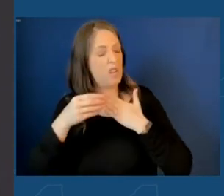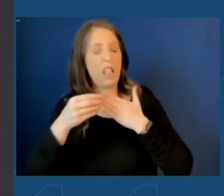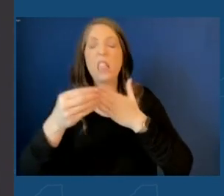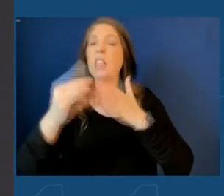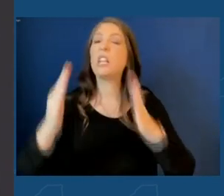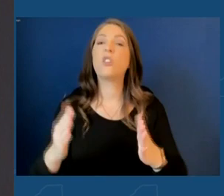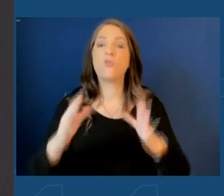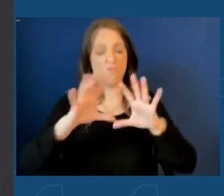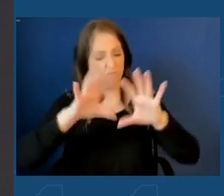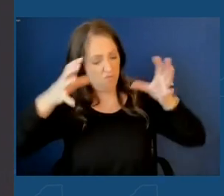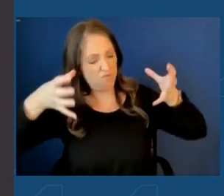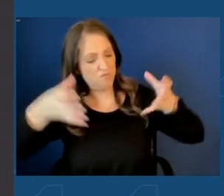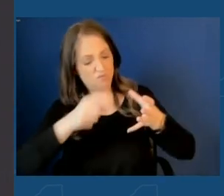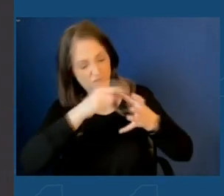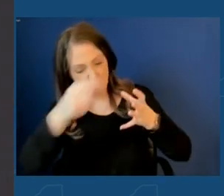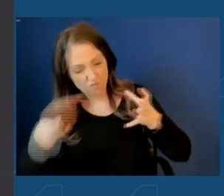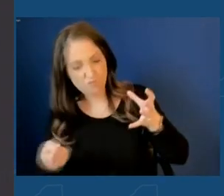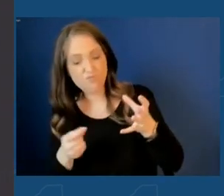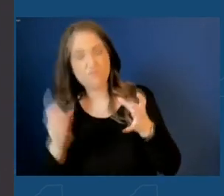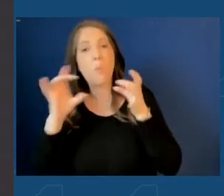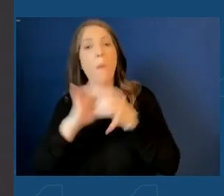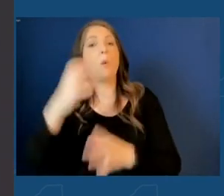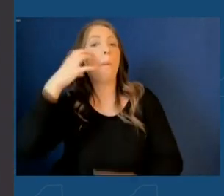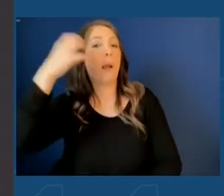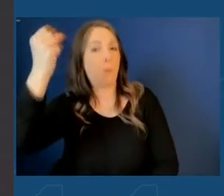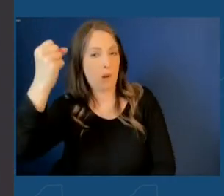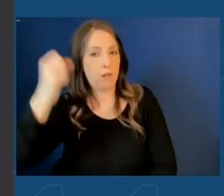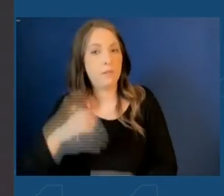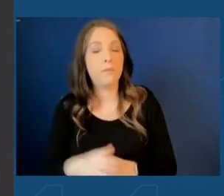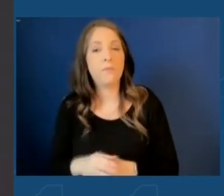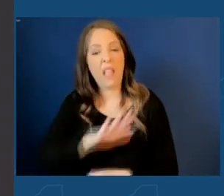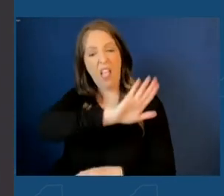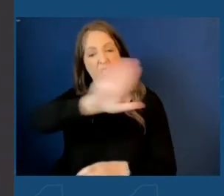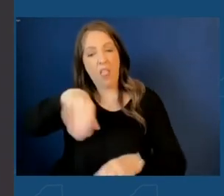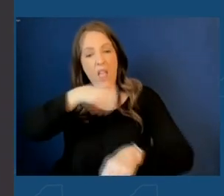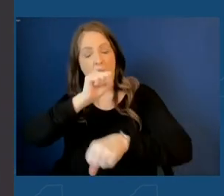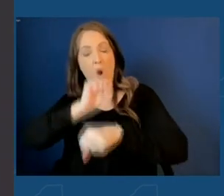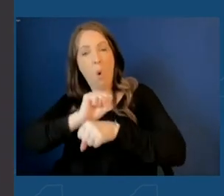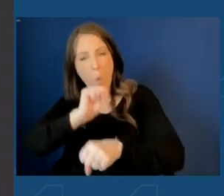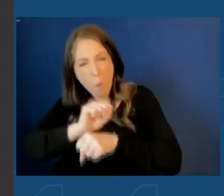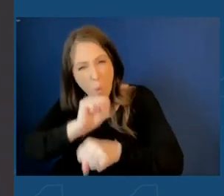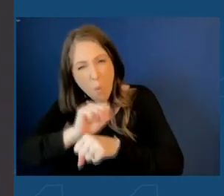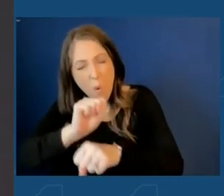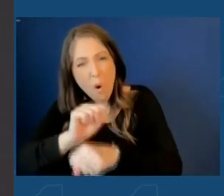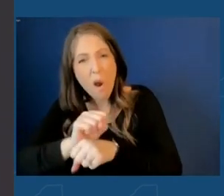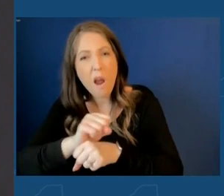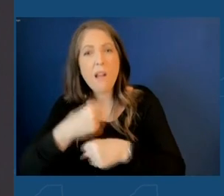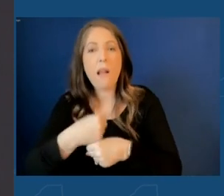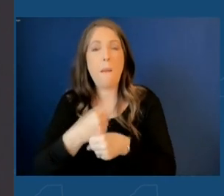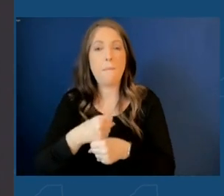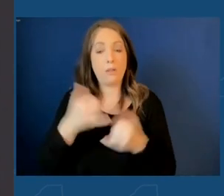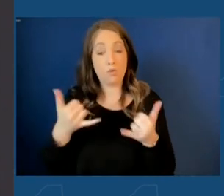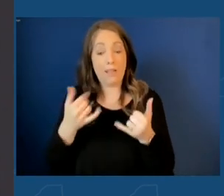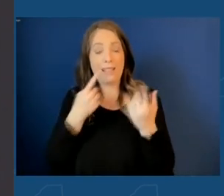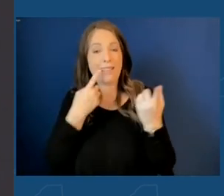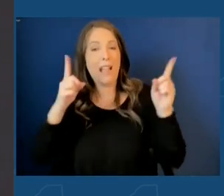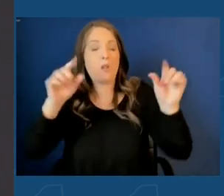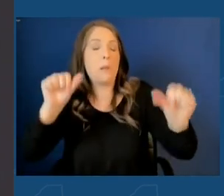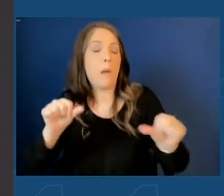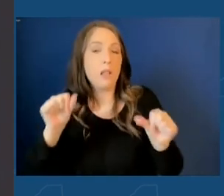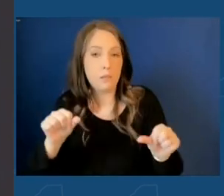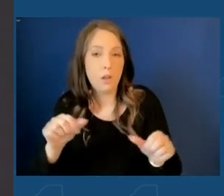leader across the globe in memory. It is their hard work that truly makes that announcement today possible.